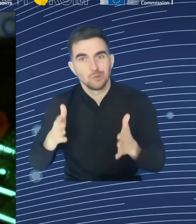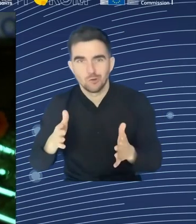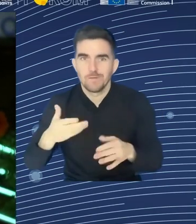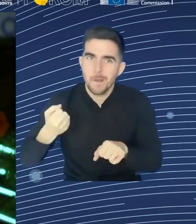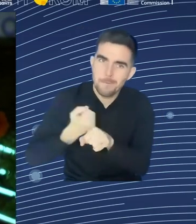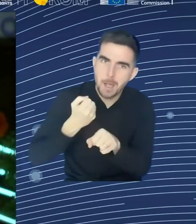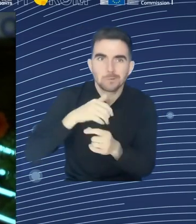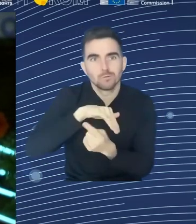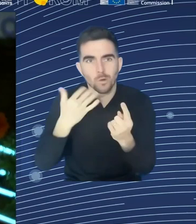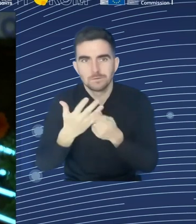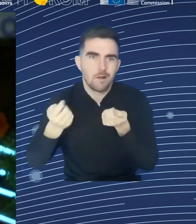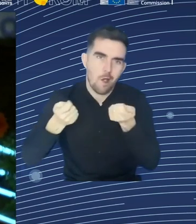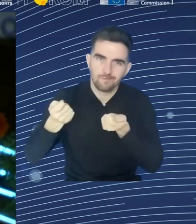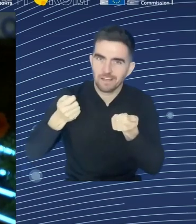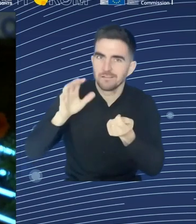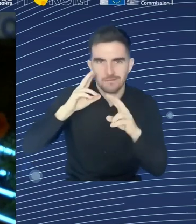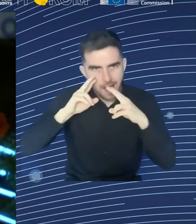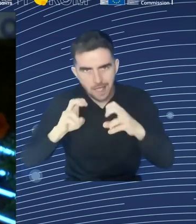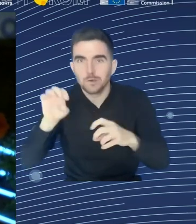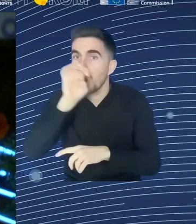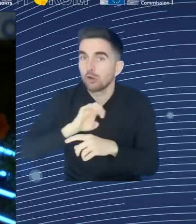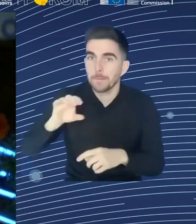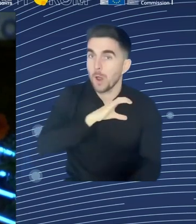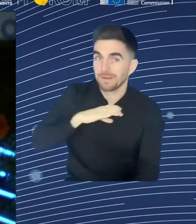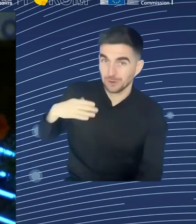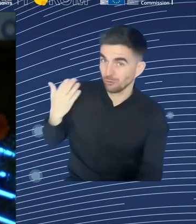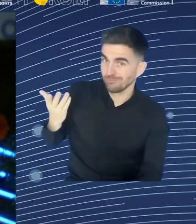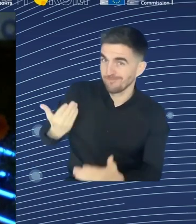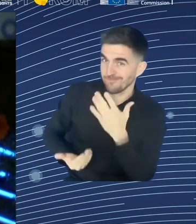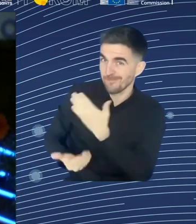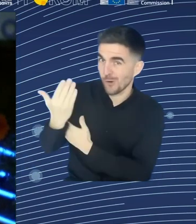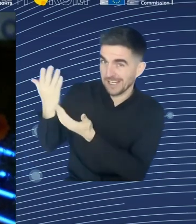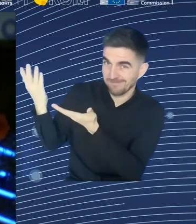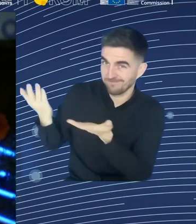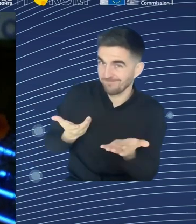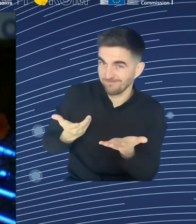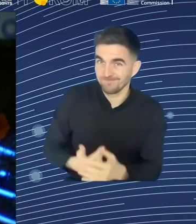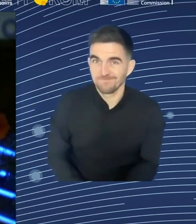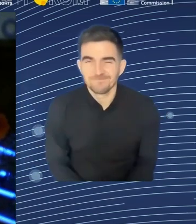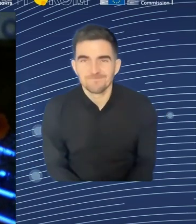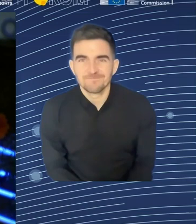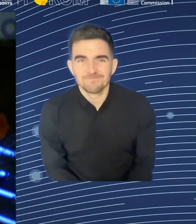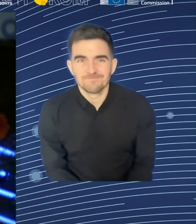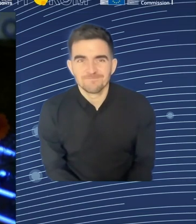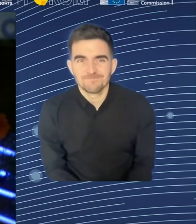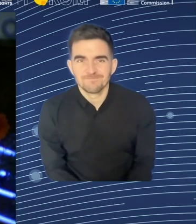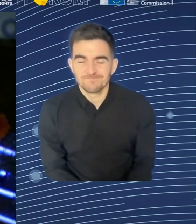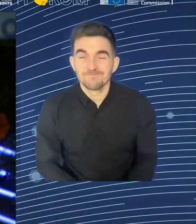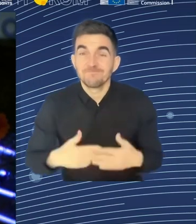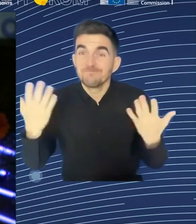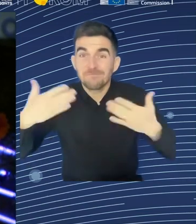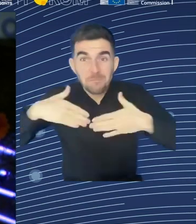Good morning, everybody. Thank you very much for coming either here to the AG in Brussels or online.